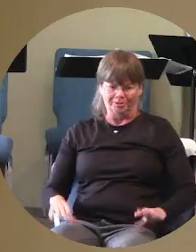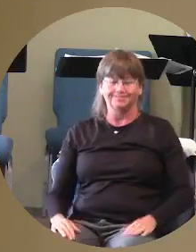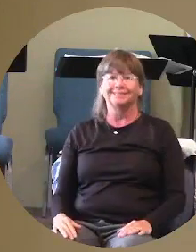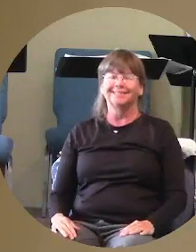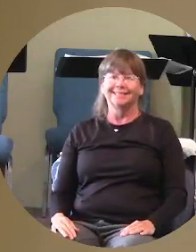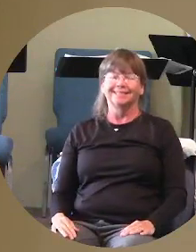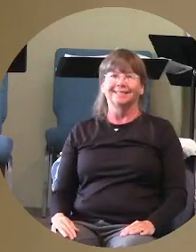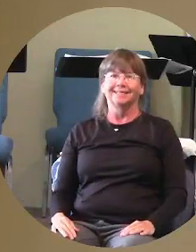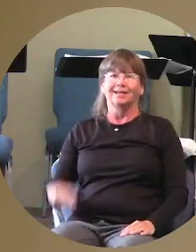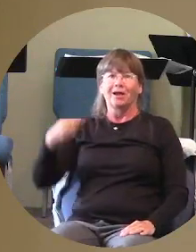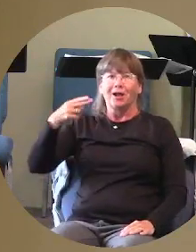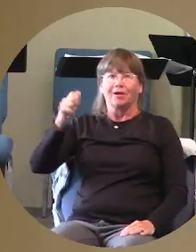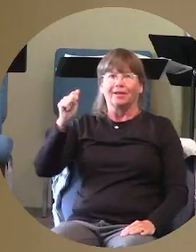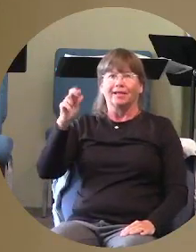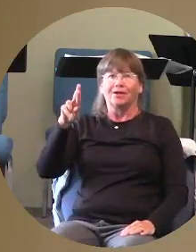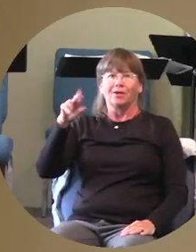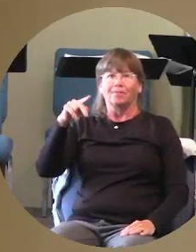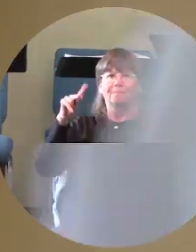harper